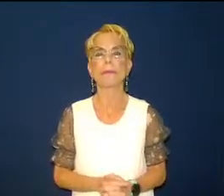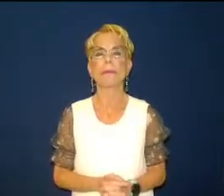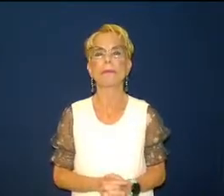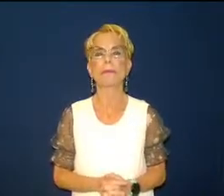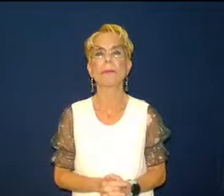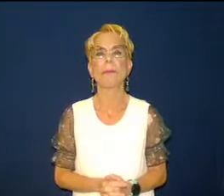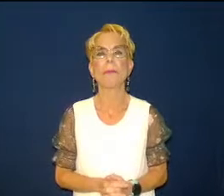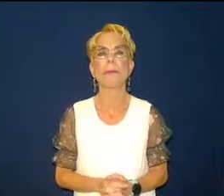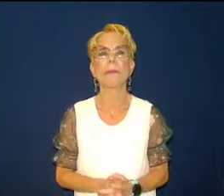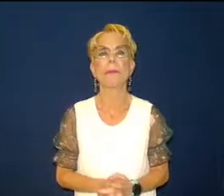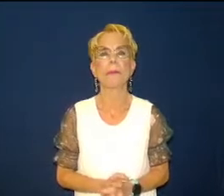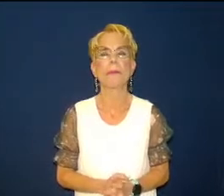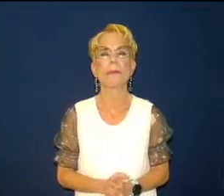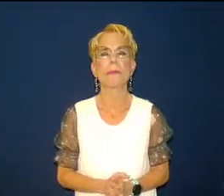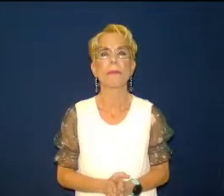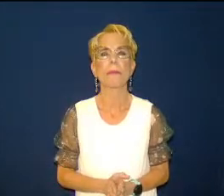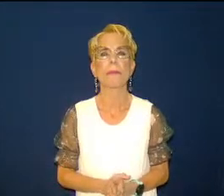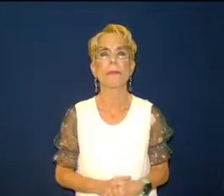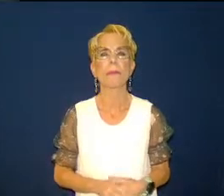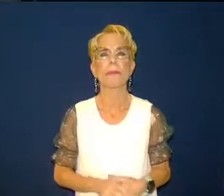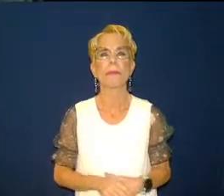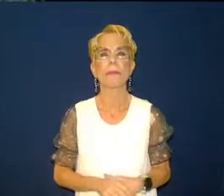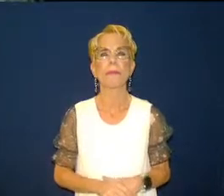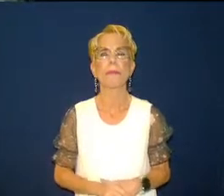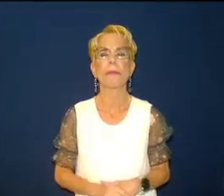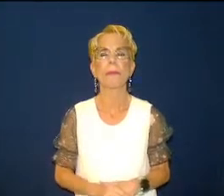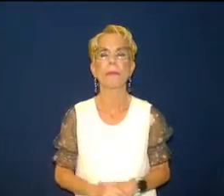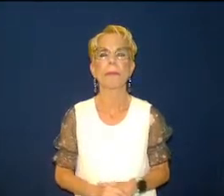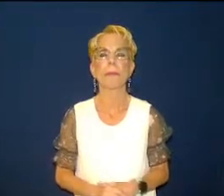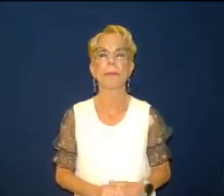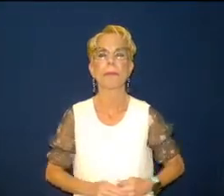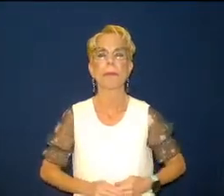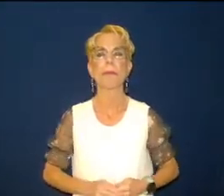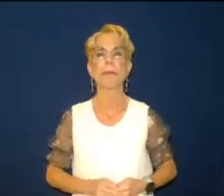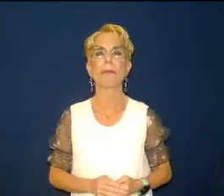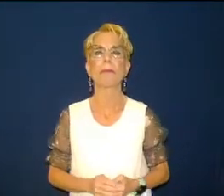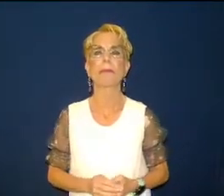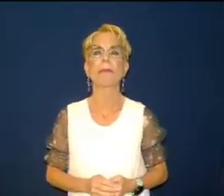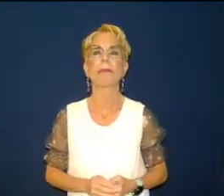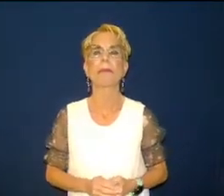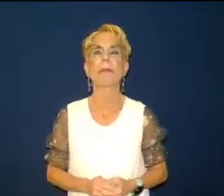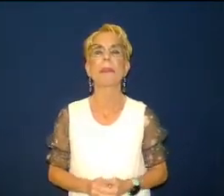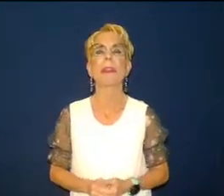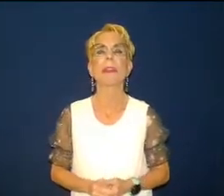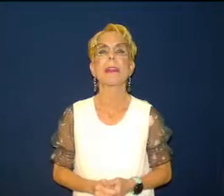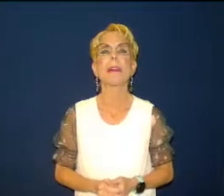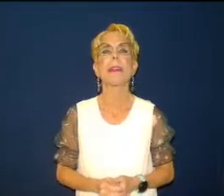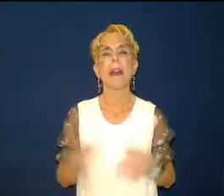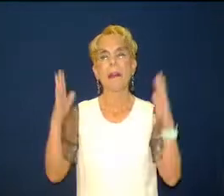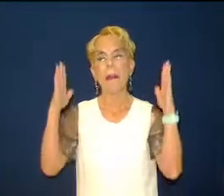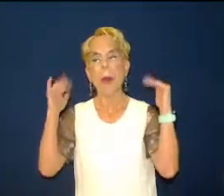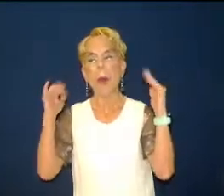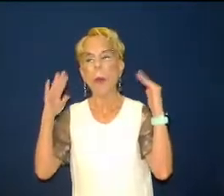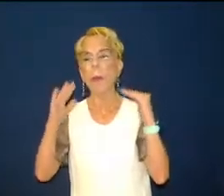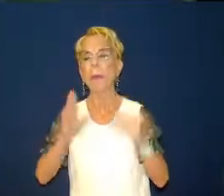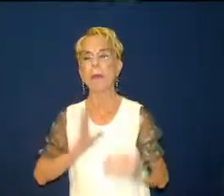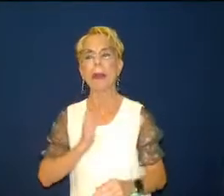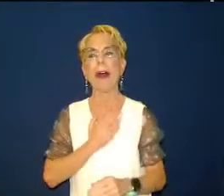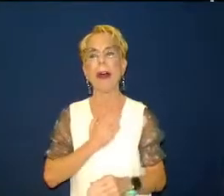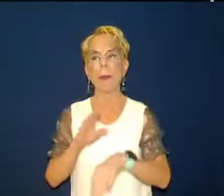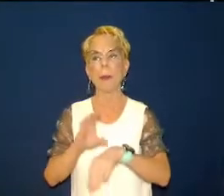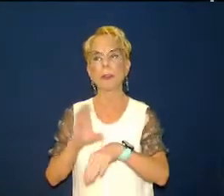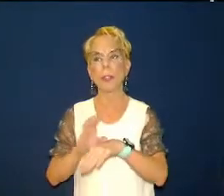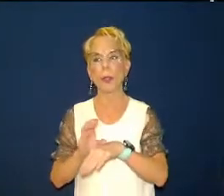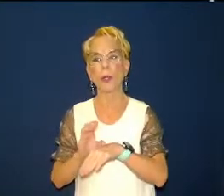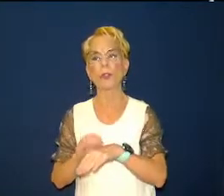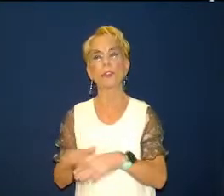and i hope that we continue to grow and i hope that if you look in that symbolic casket that you don't see yourself in